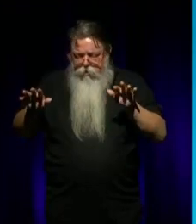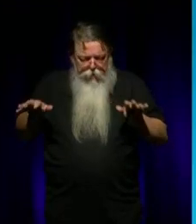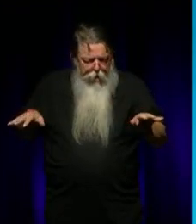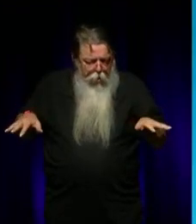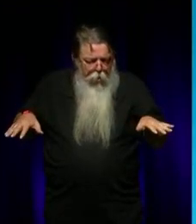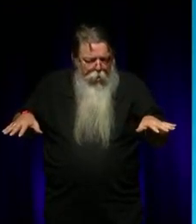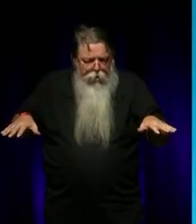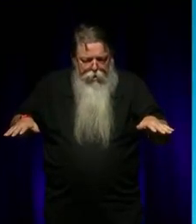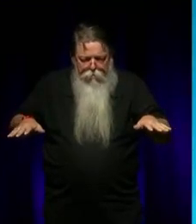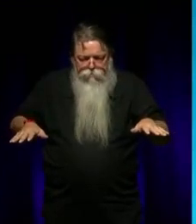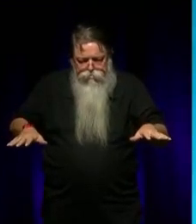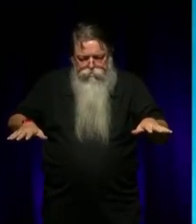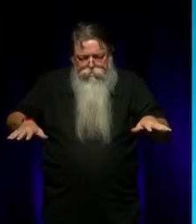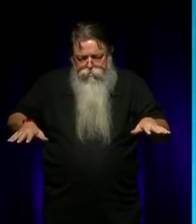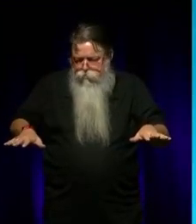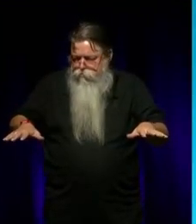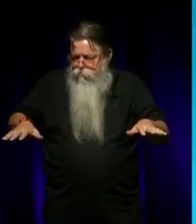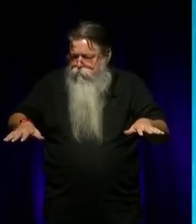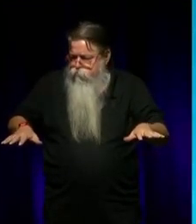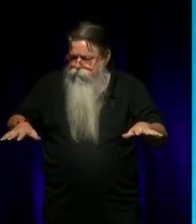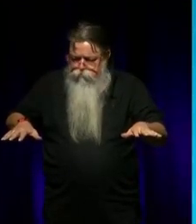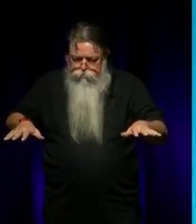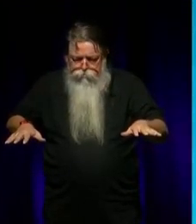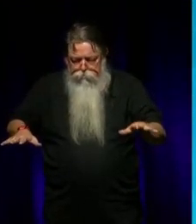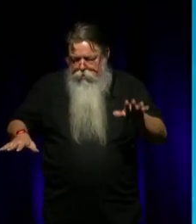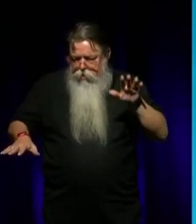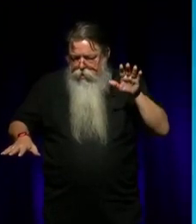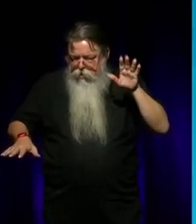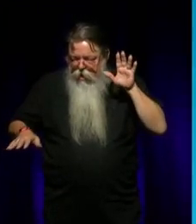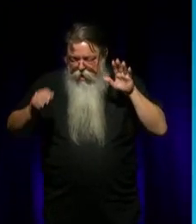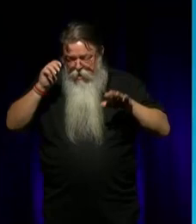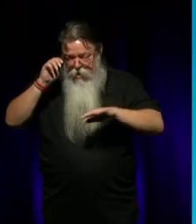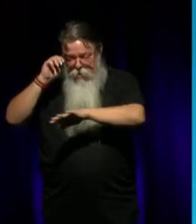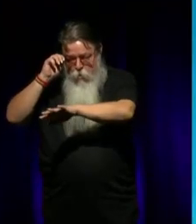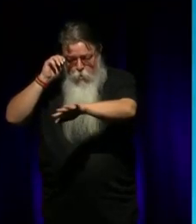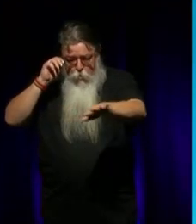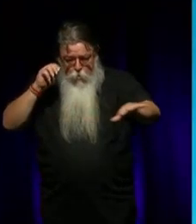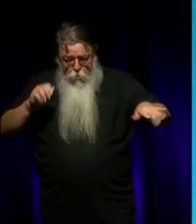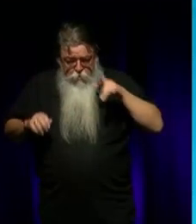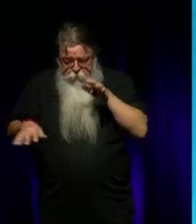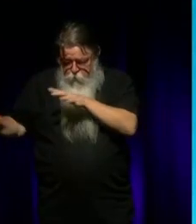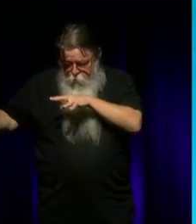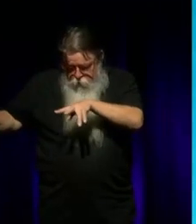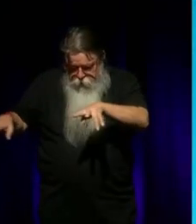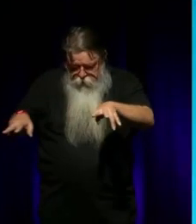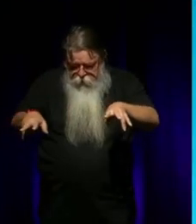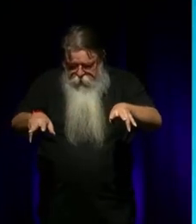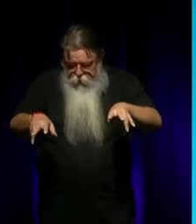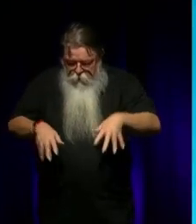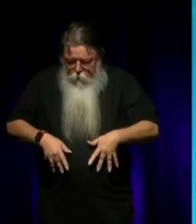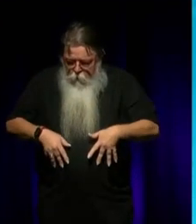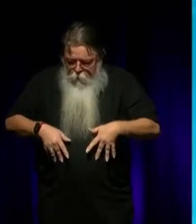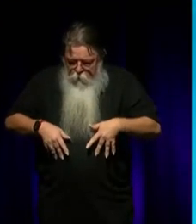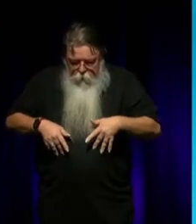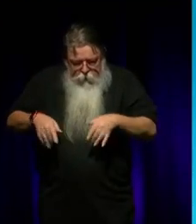pulsating sound that carries you as well. And everyone gets the same sort of experience. Even Bangarra